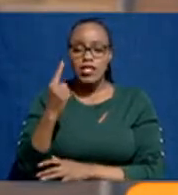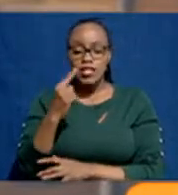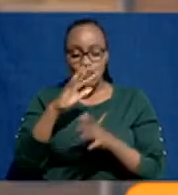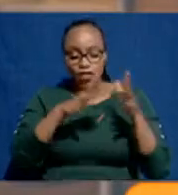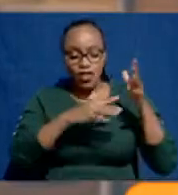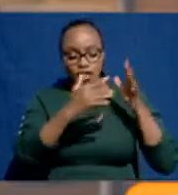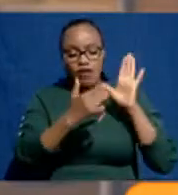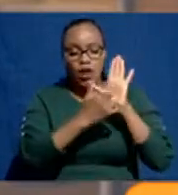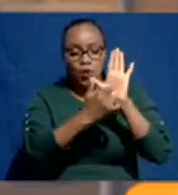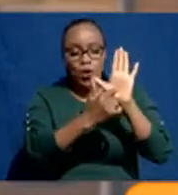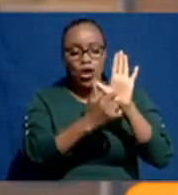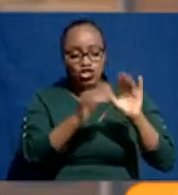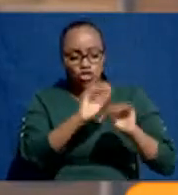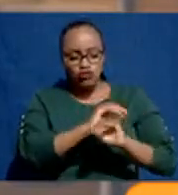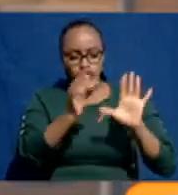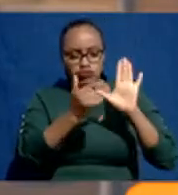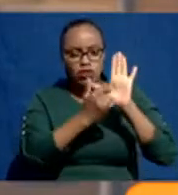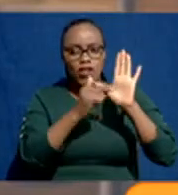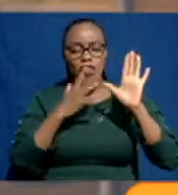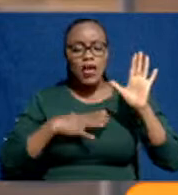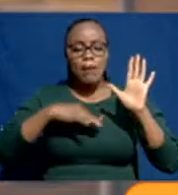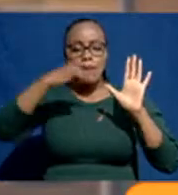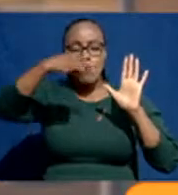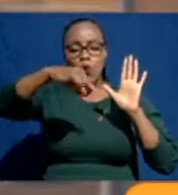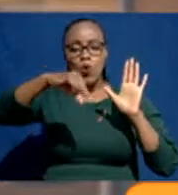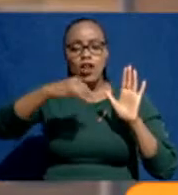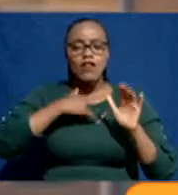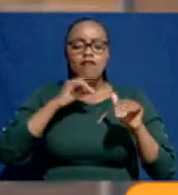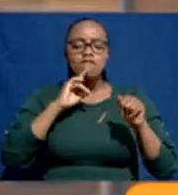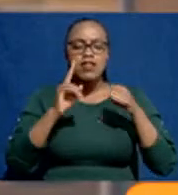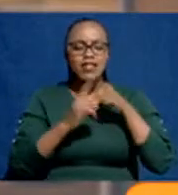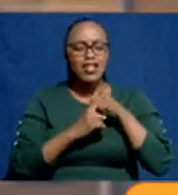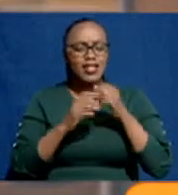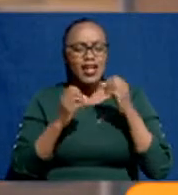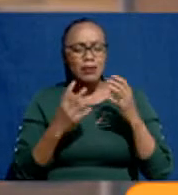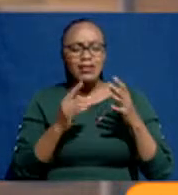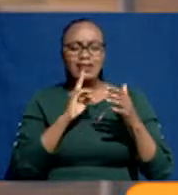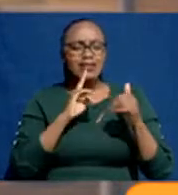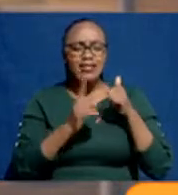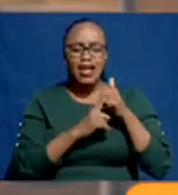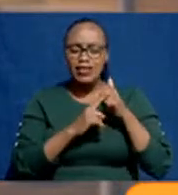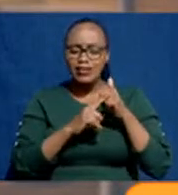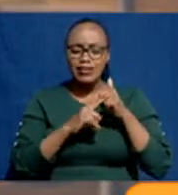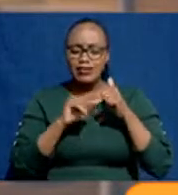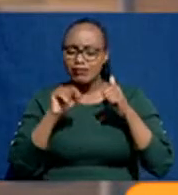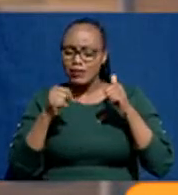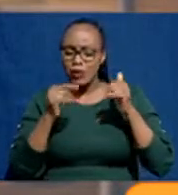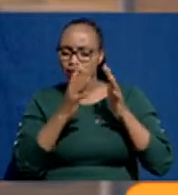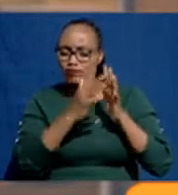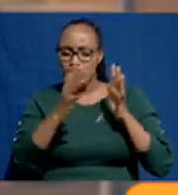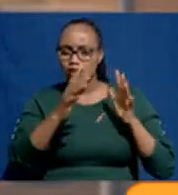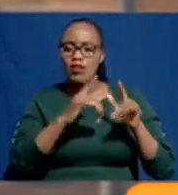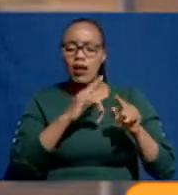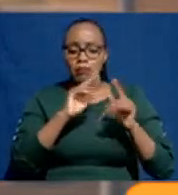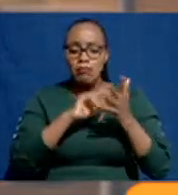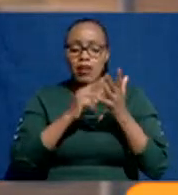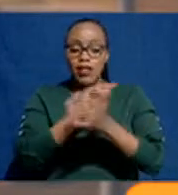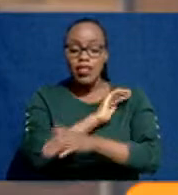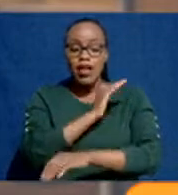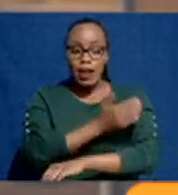that you are showing here. Those who are qualified were 600 and something thousand. The capacities were 500.